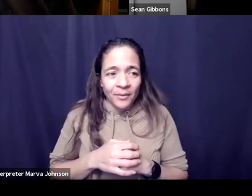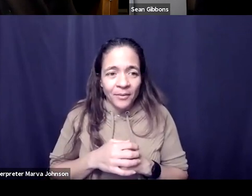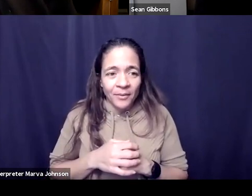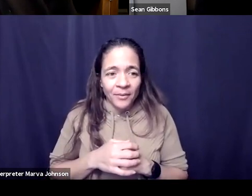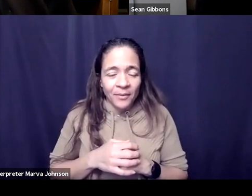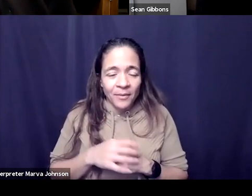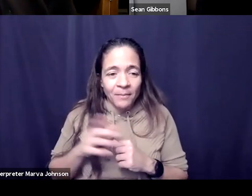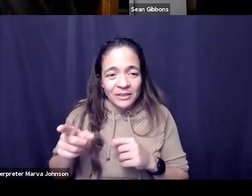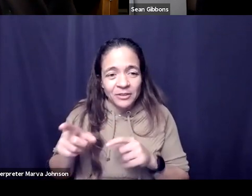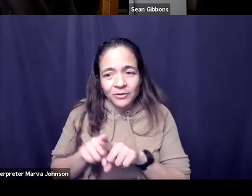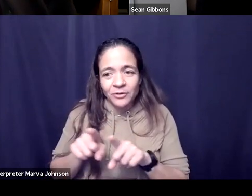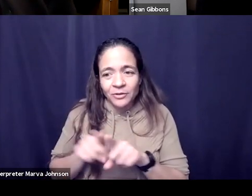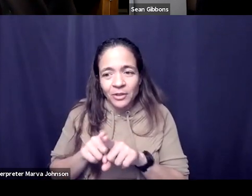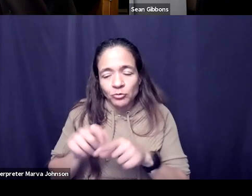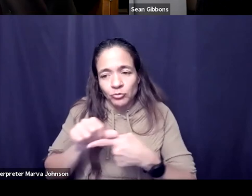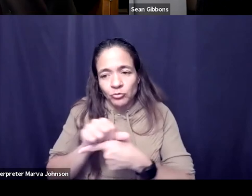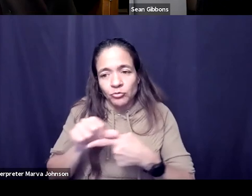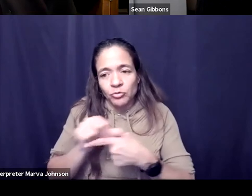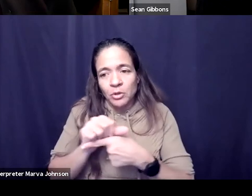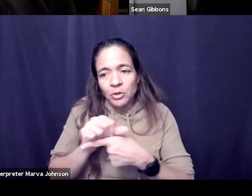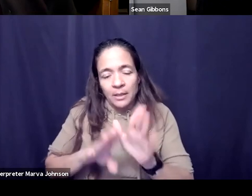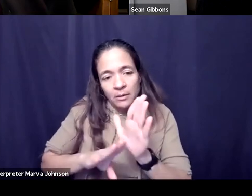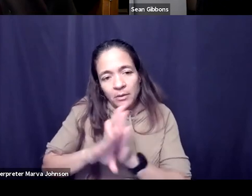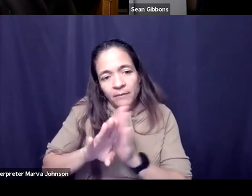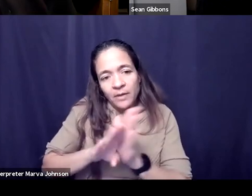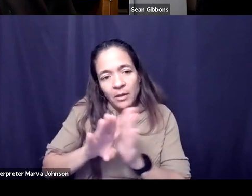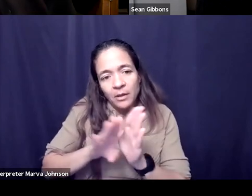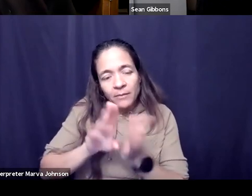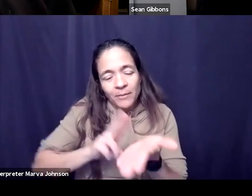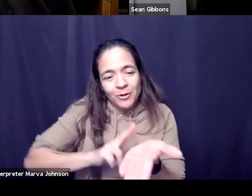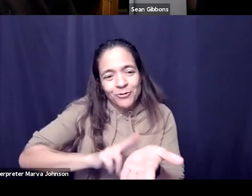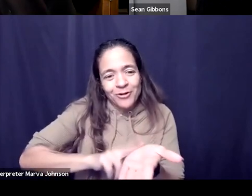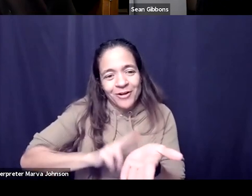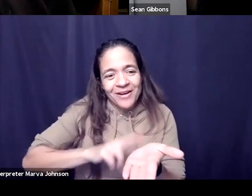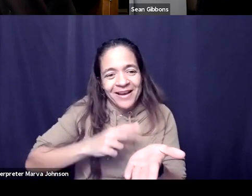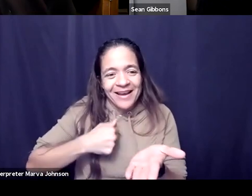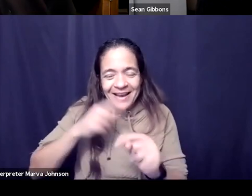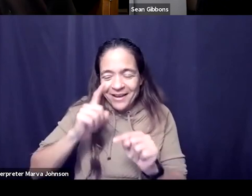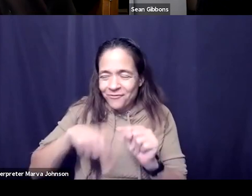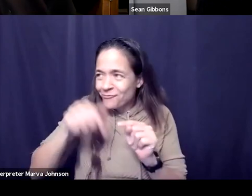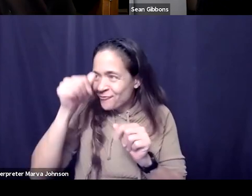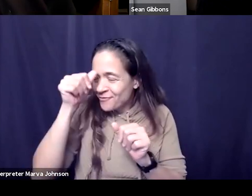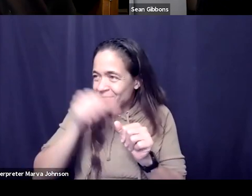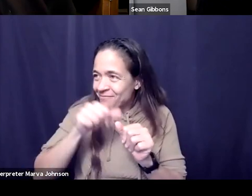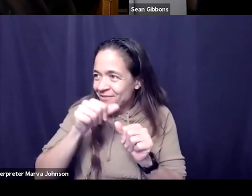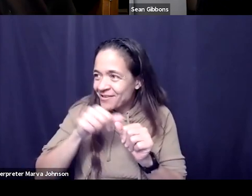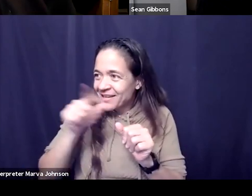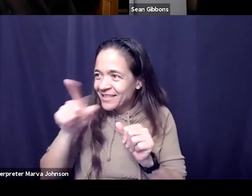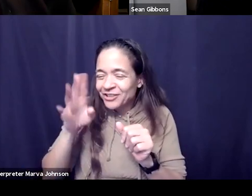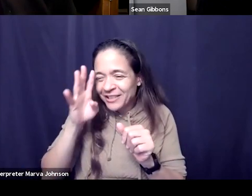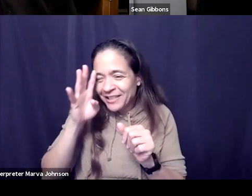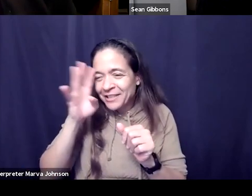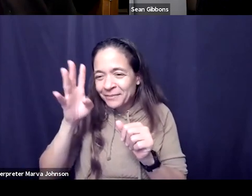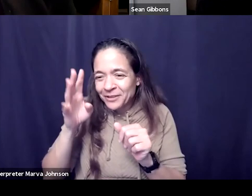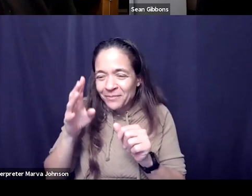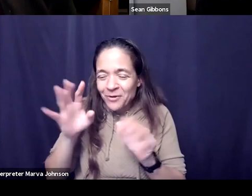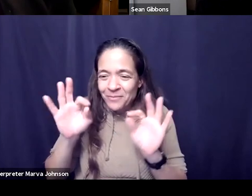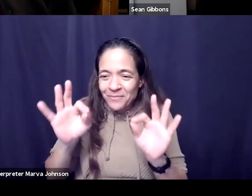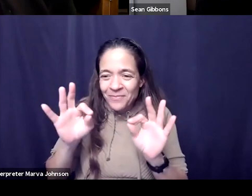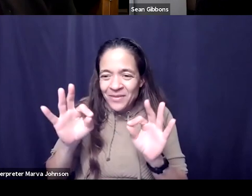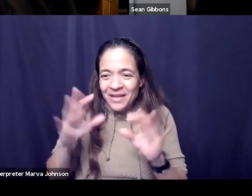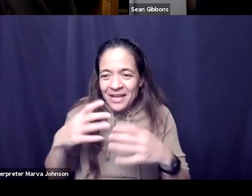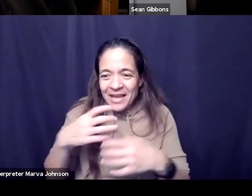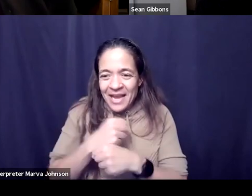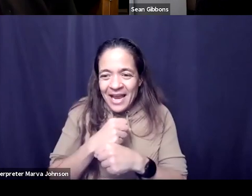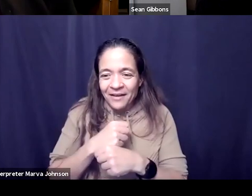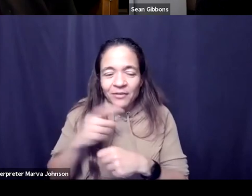to be um i can't remember the the she comes up with these great acronyms at first it was like covid champion